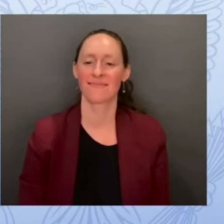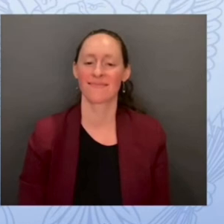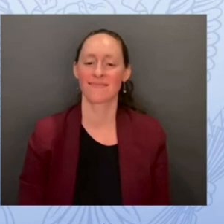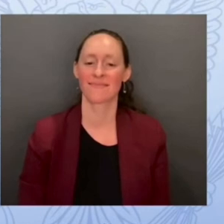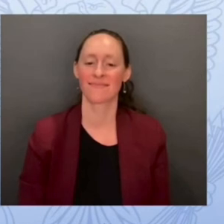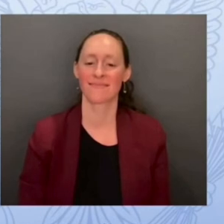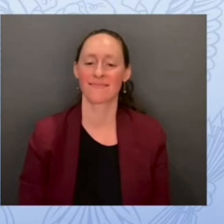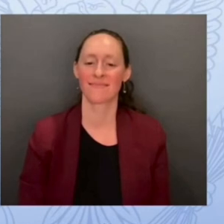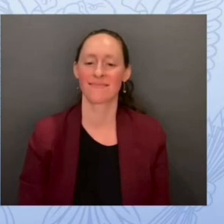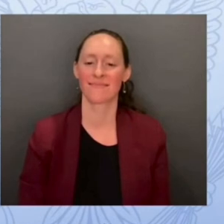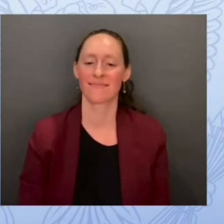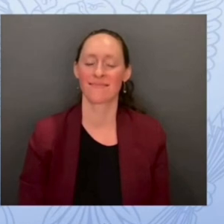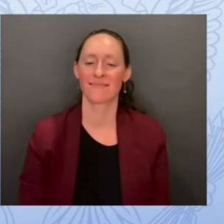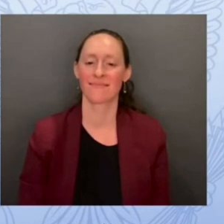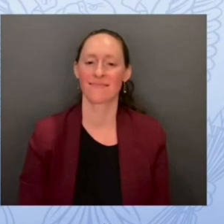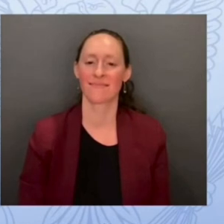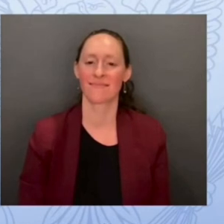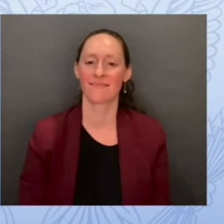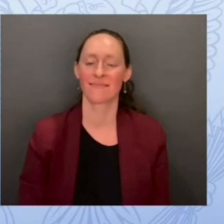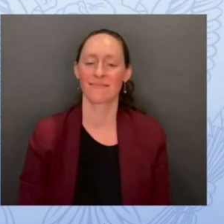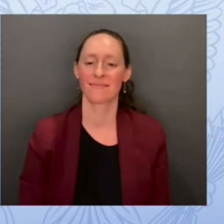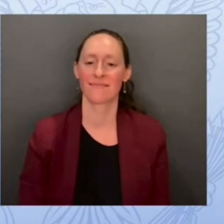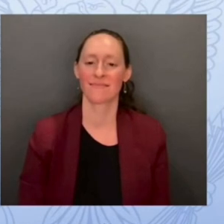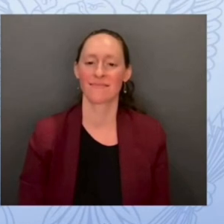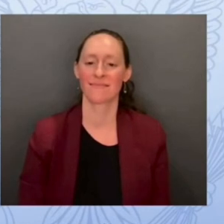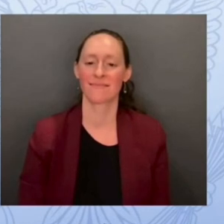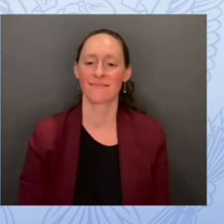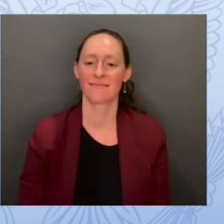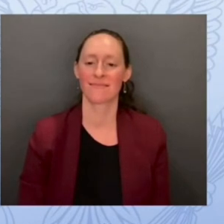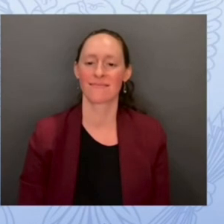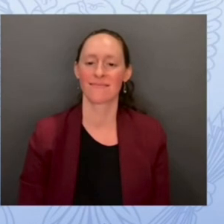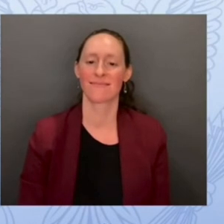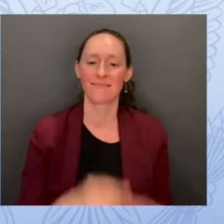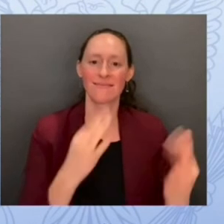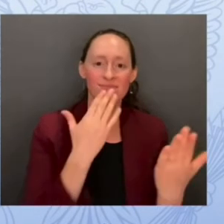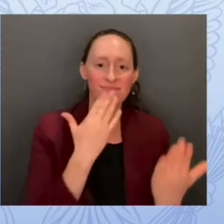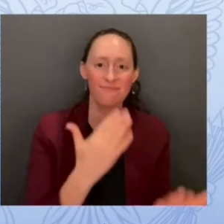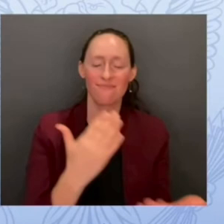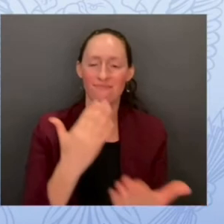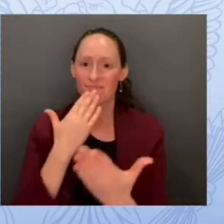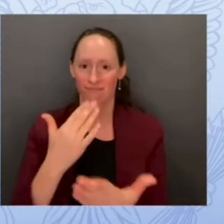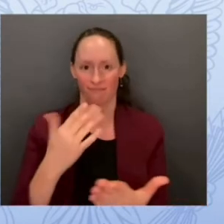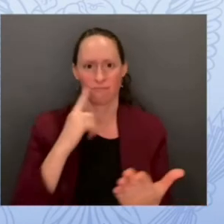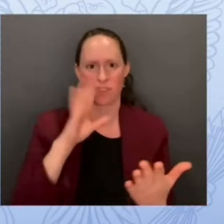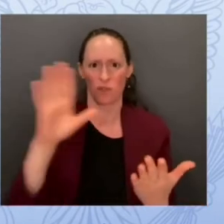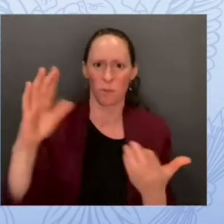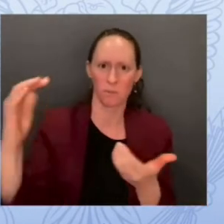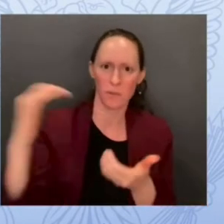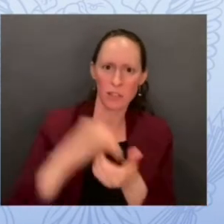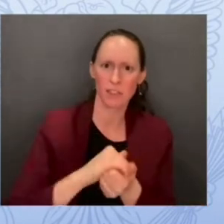a thank you to each of you and to your companies for your partnership and the support and effort thank you very much